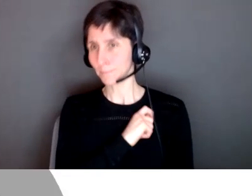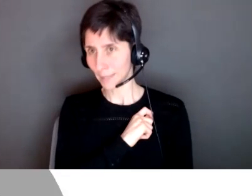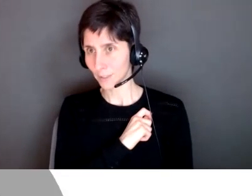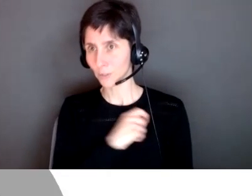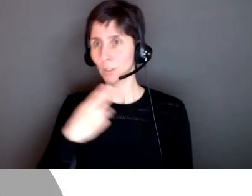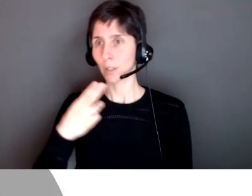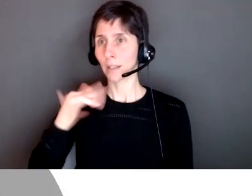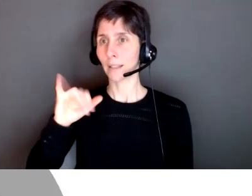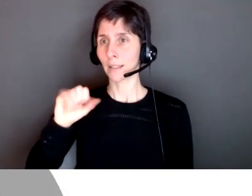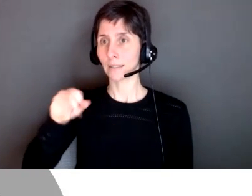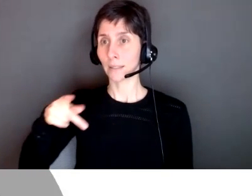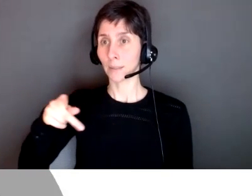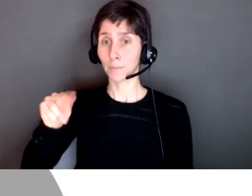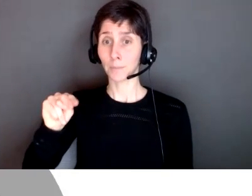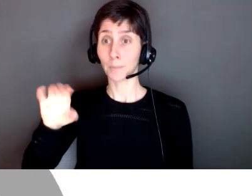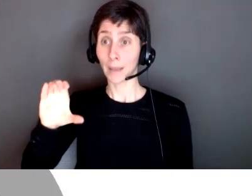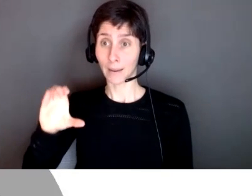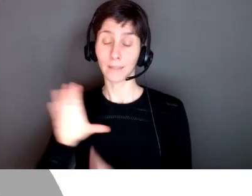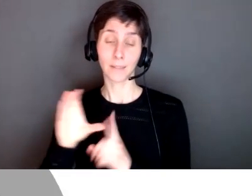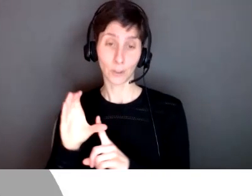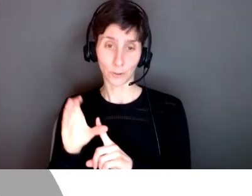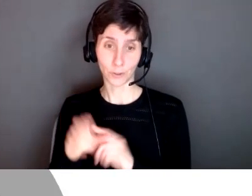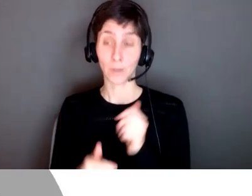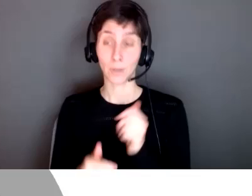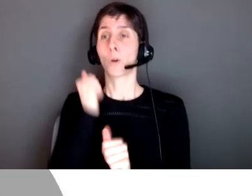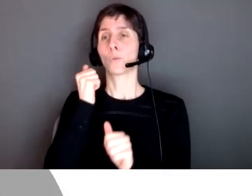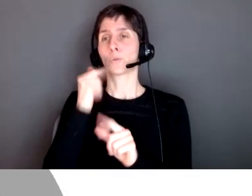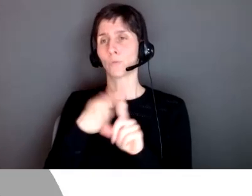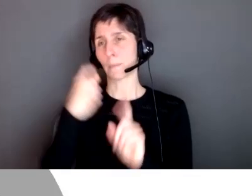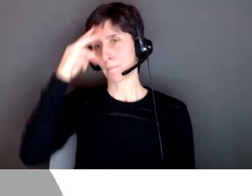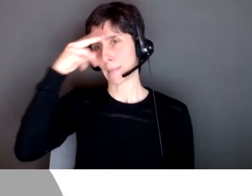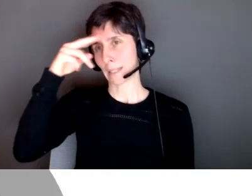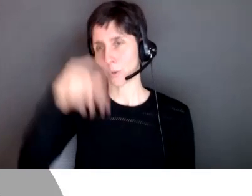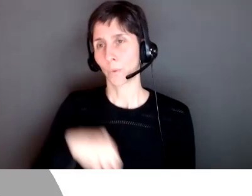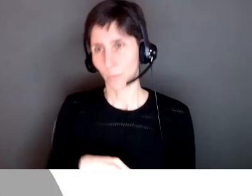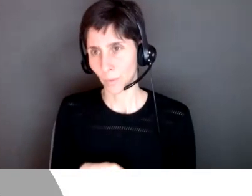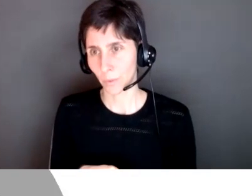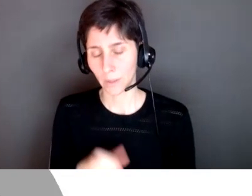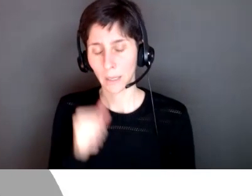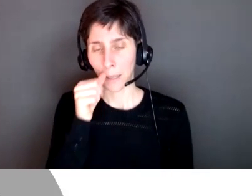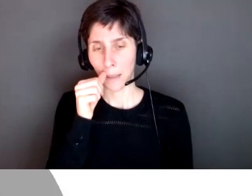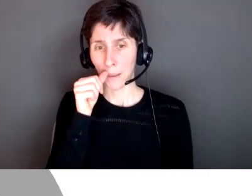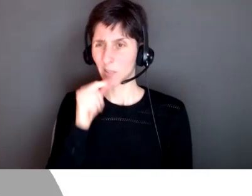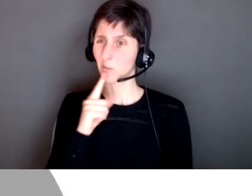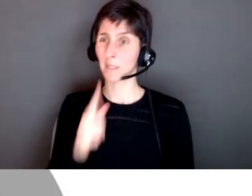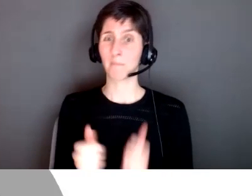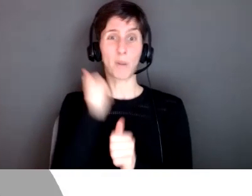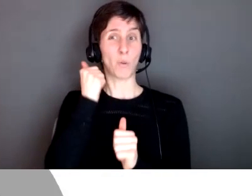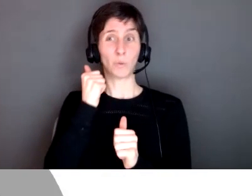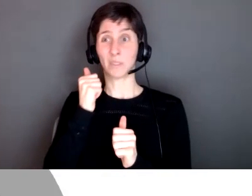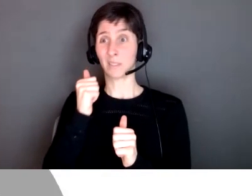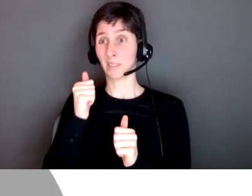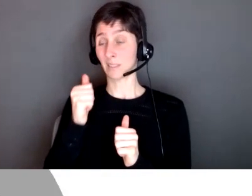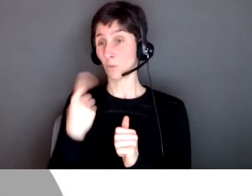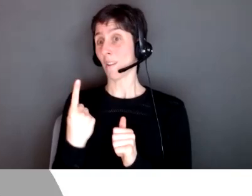cultures and most specifically for mexico so right so it's just one culture or one